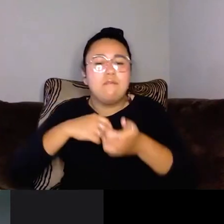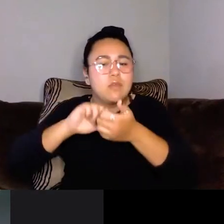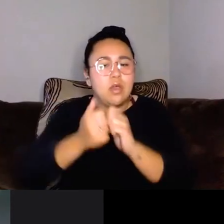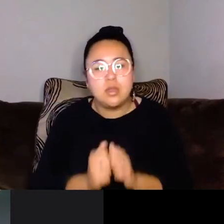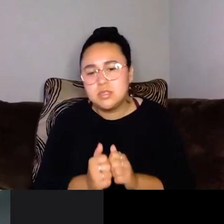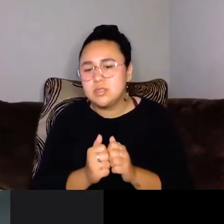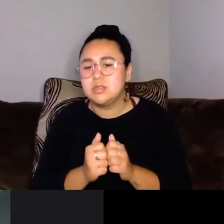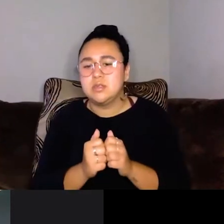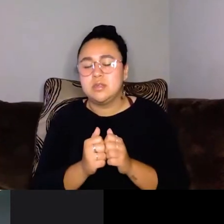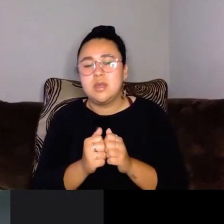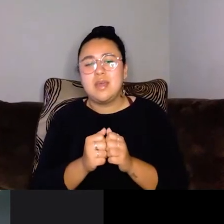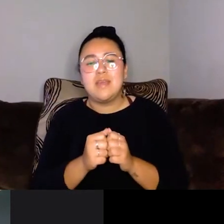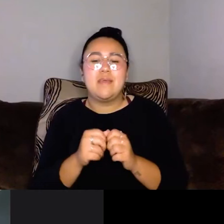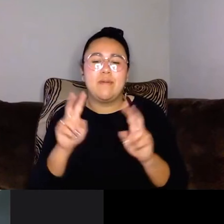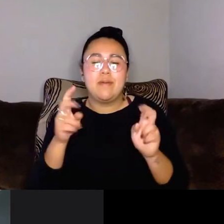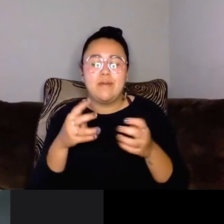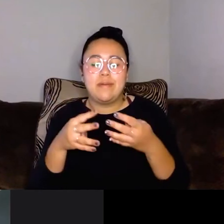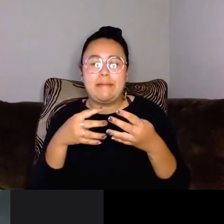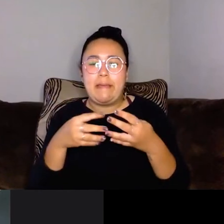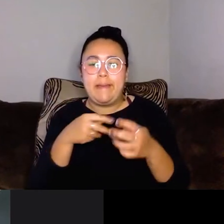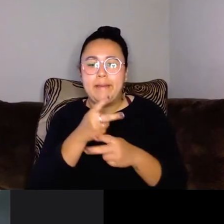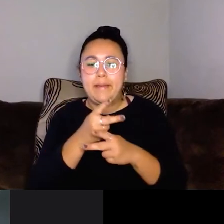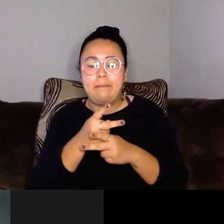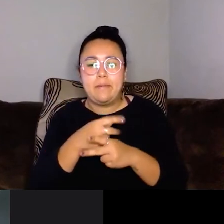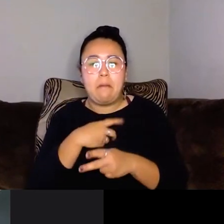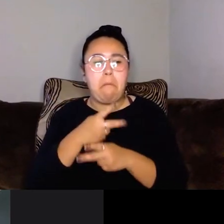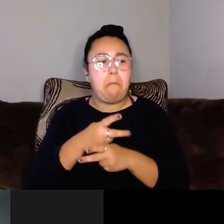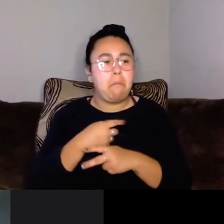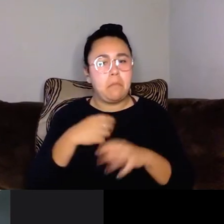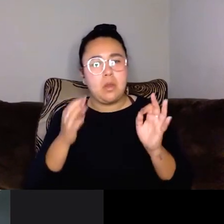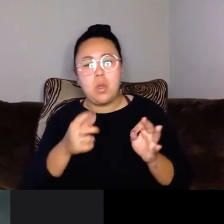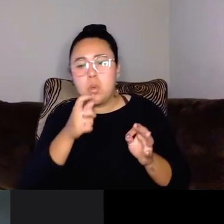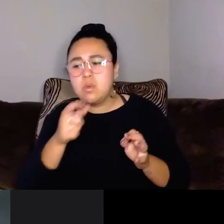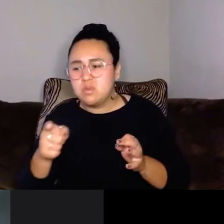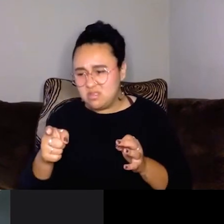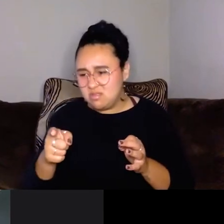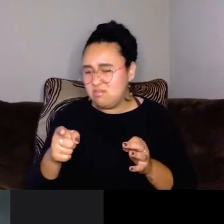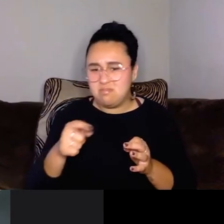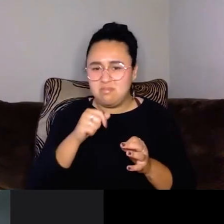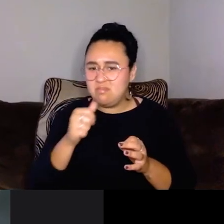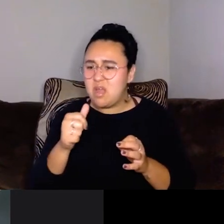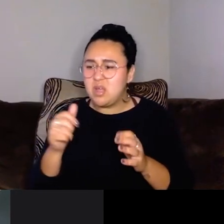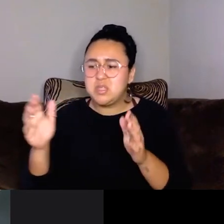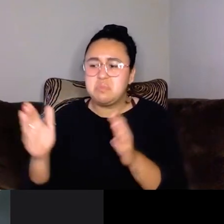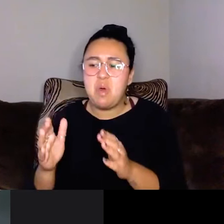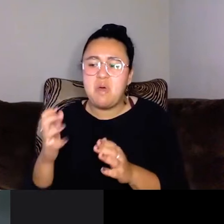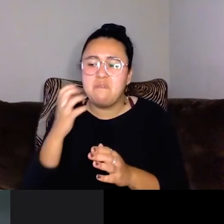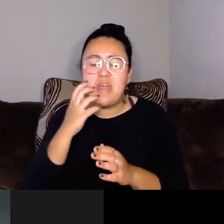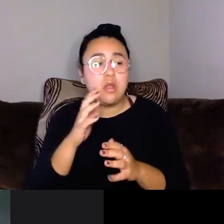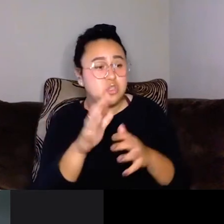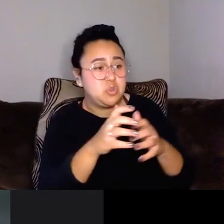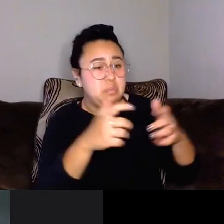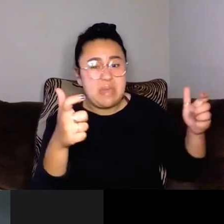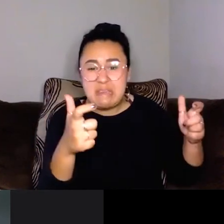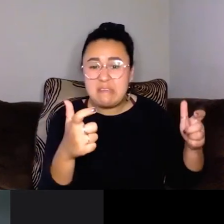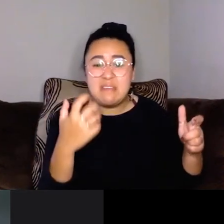they were gatekeeping. Um, like if someone was too small fat or too big fat, they weren't allowing them to